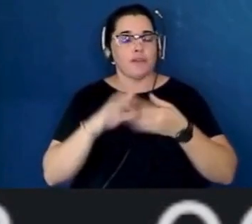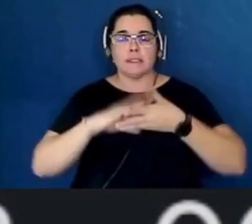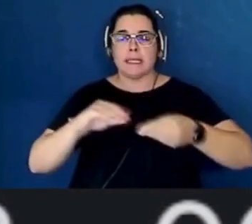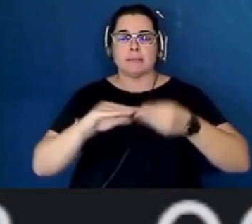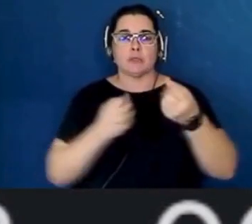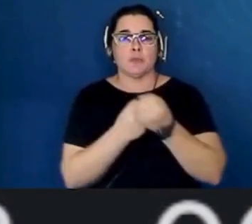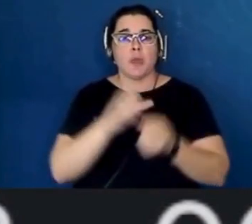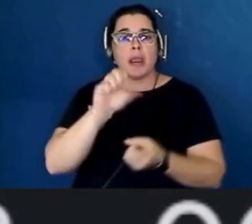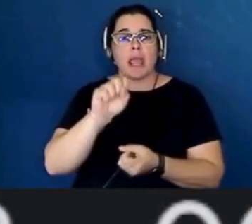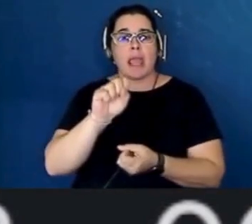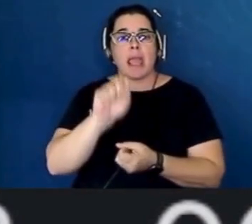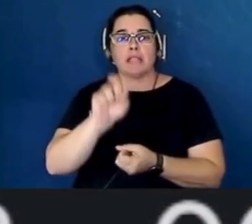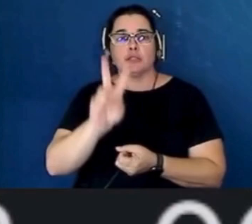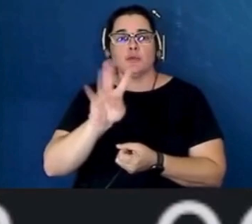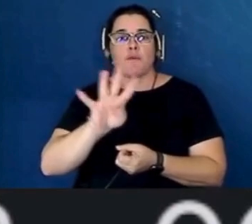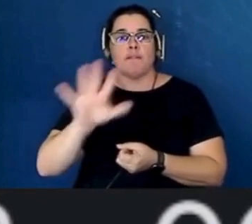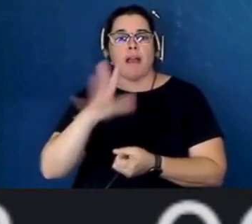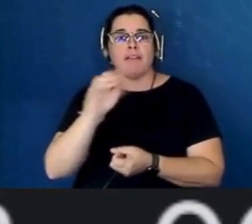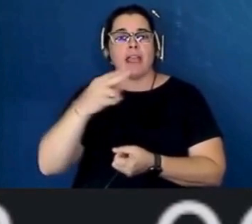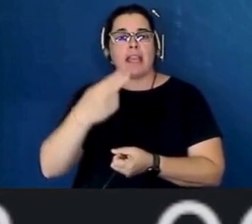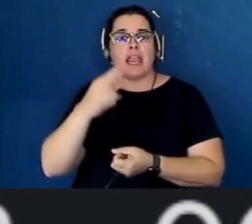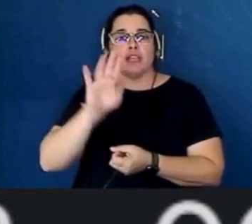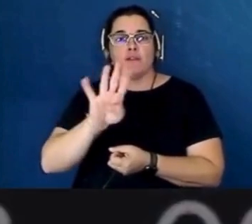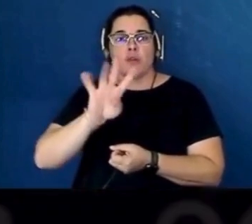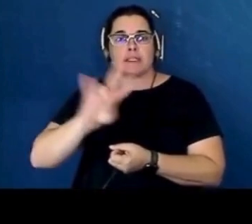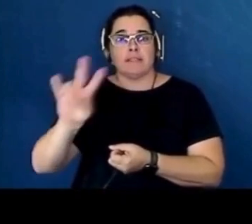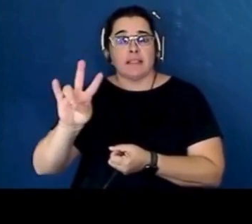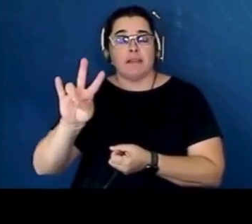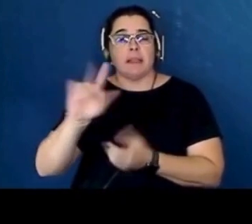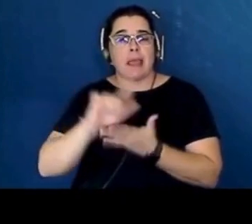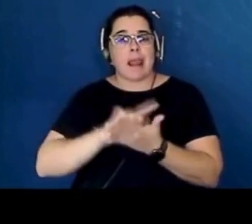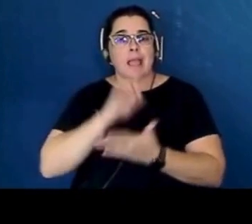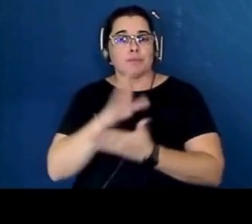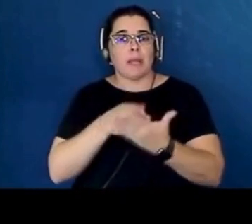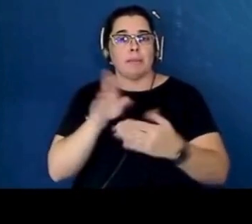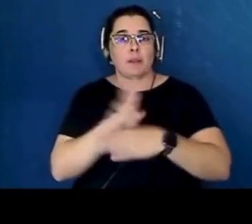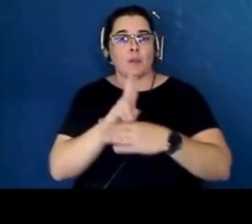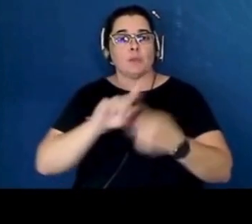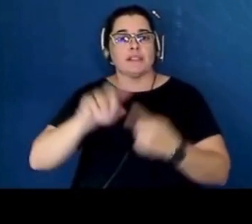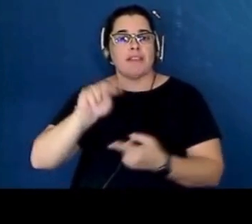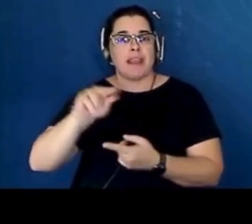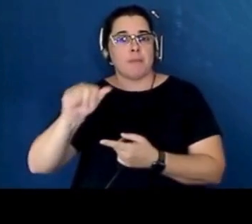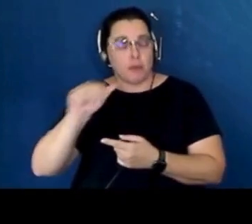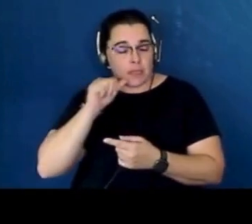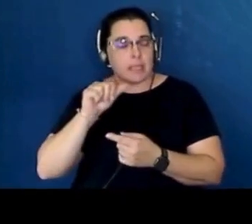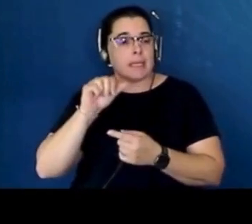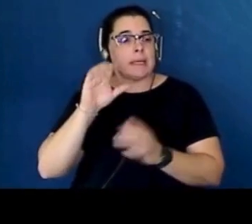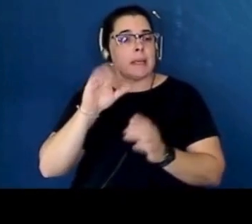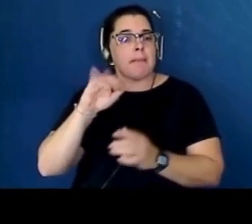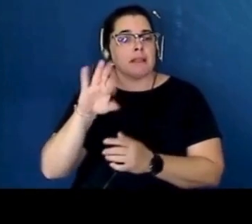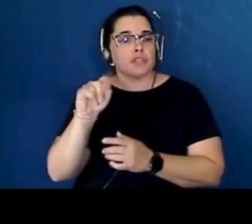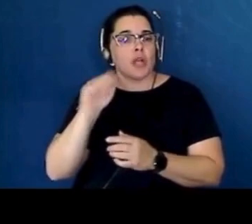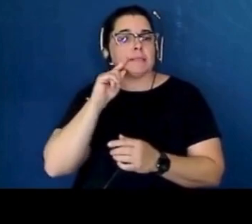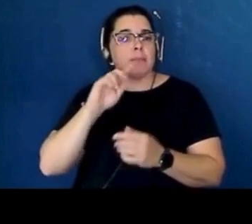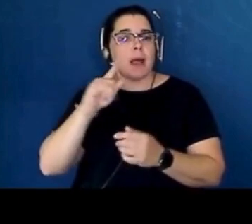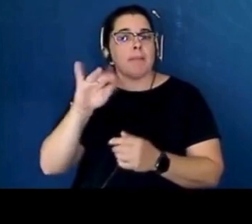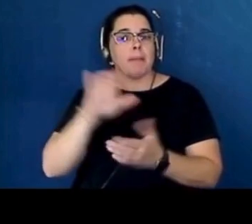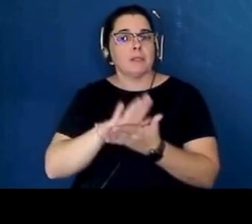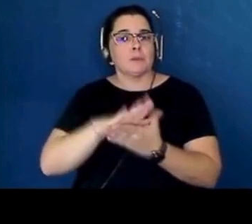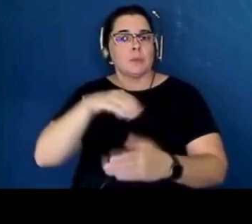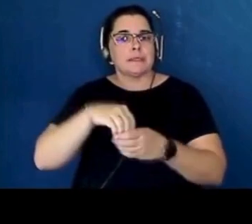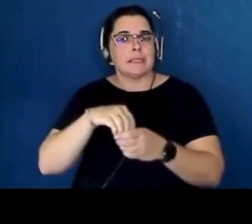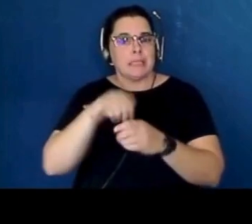S-245 and H-477, an act prohibiting the use of Native American mascots by public schools in the Commonwealth.